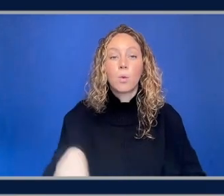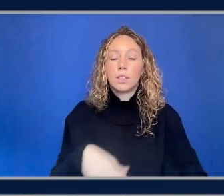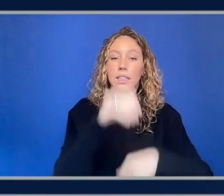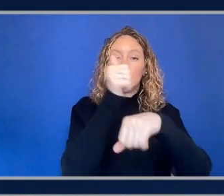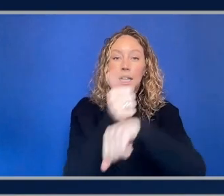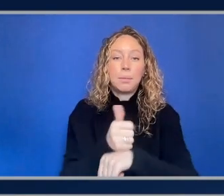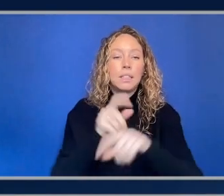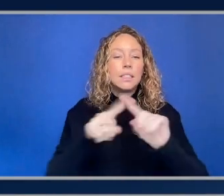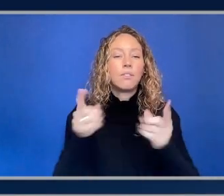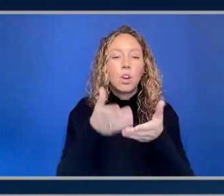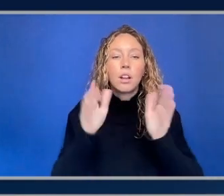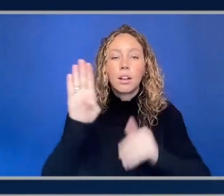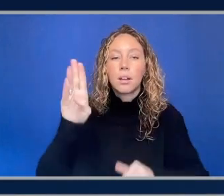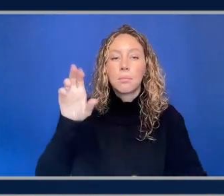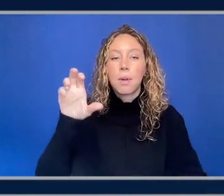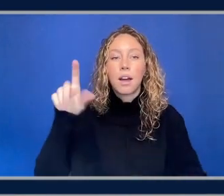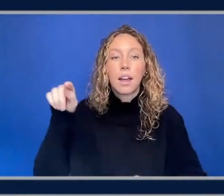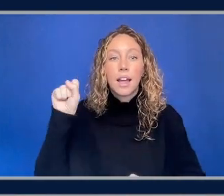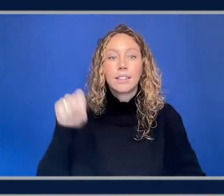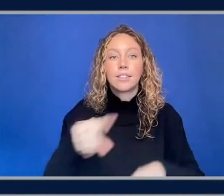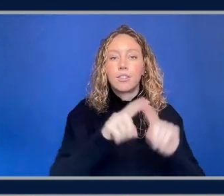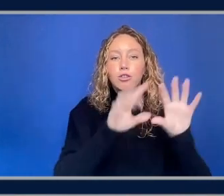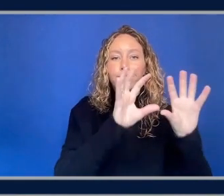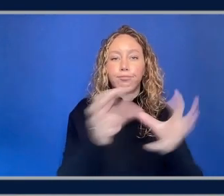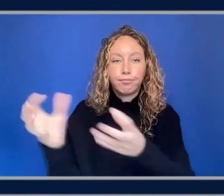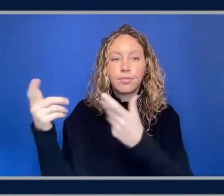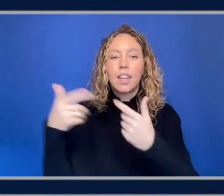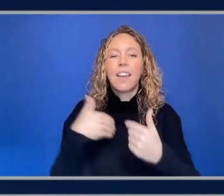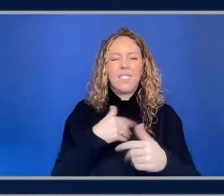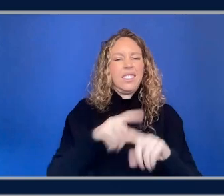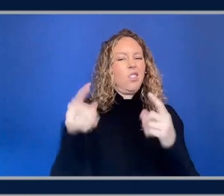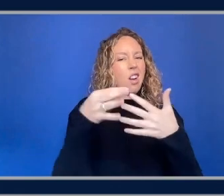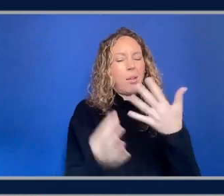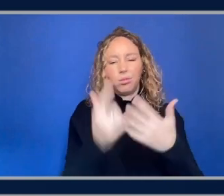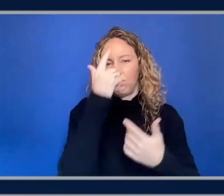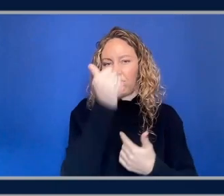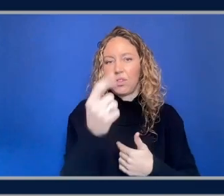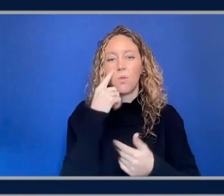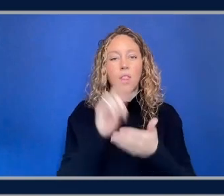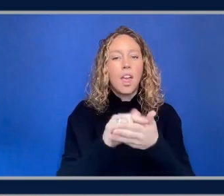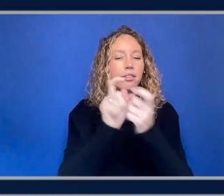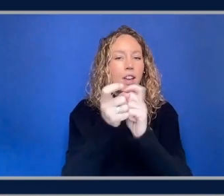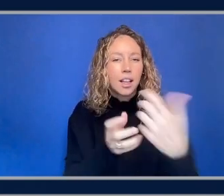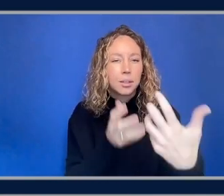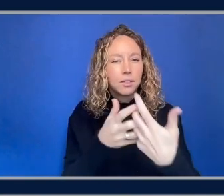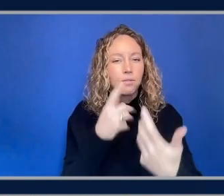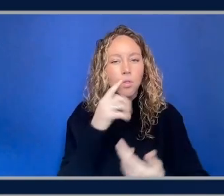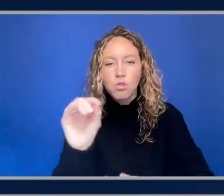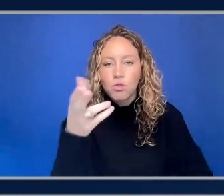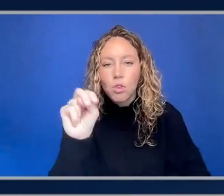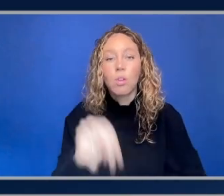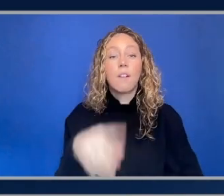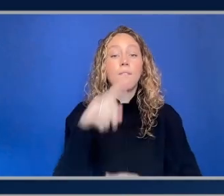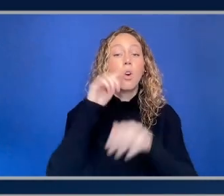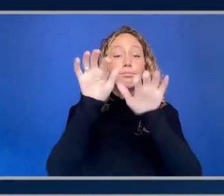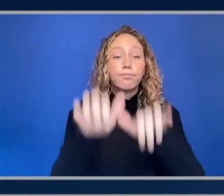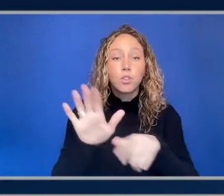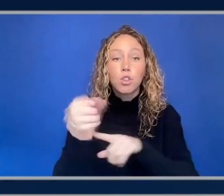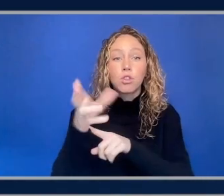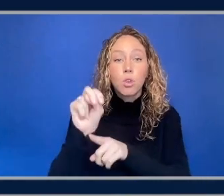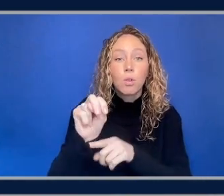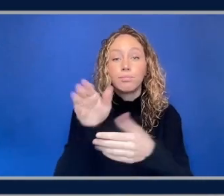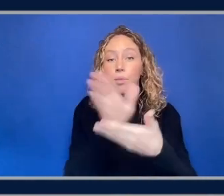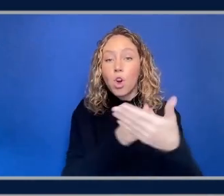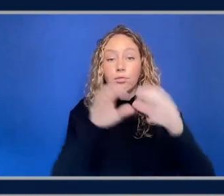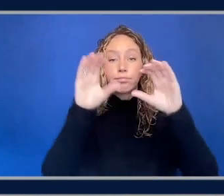and setting up your buckets and stuff like that as tons of different options for customization um for composing all the different parts and stuff like that